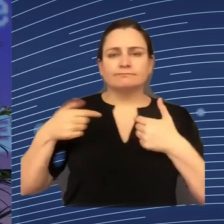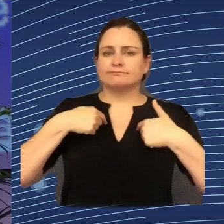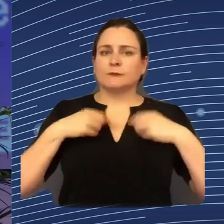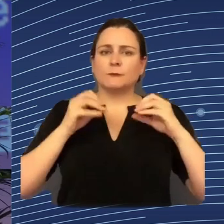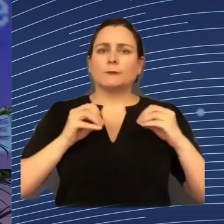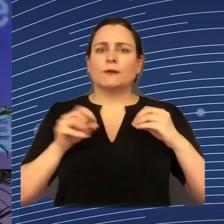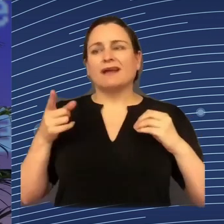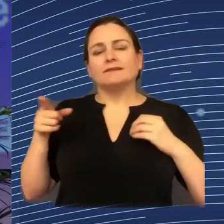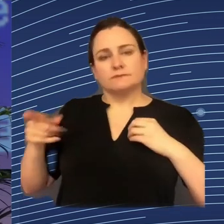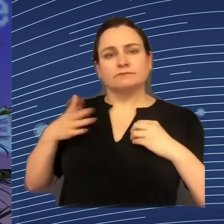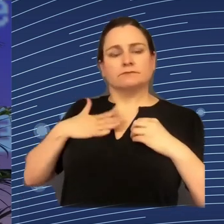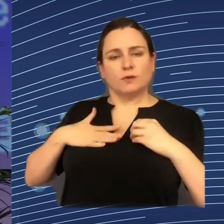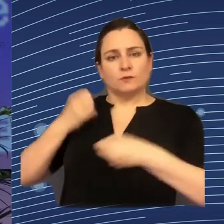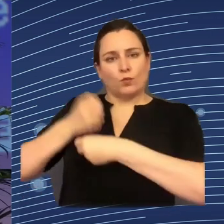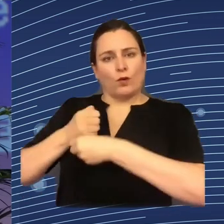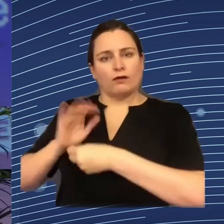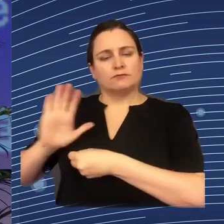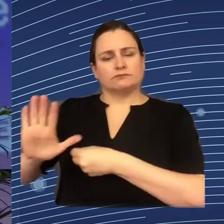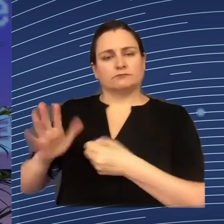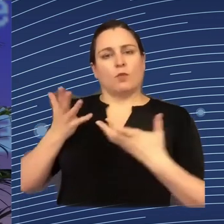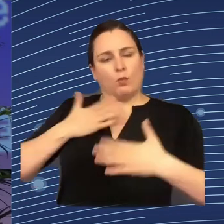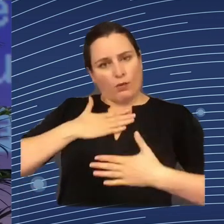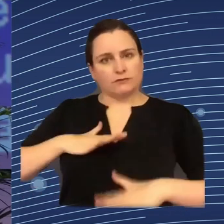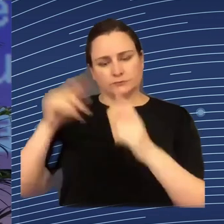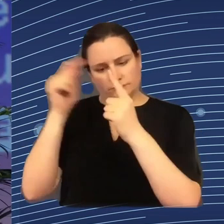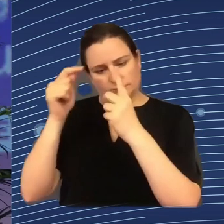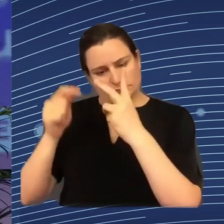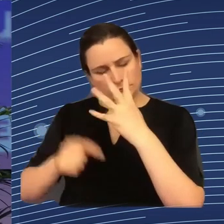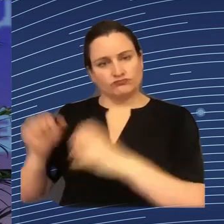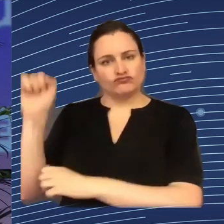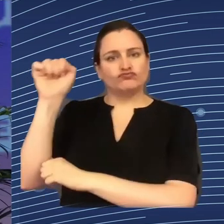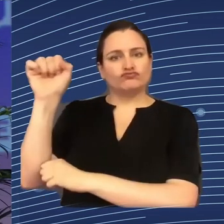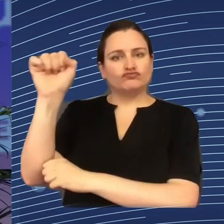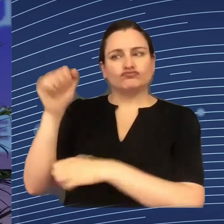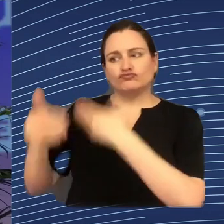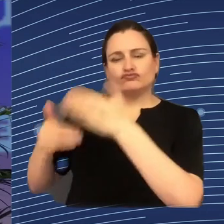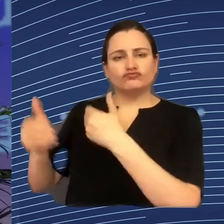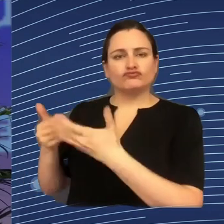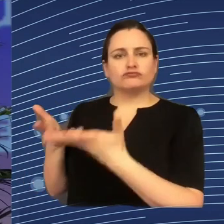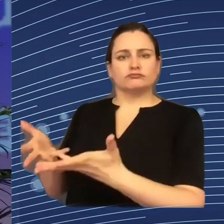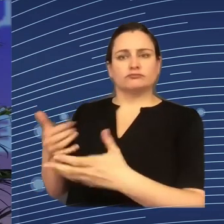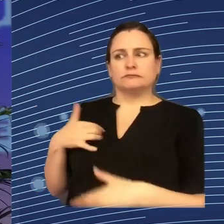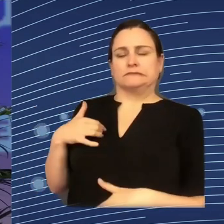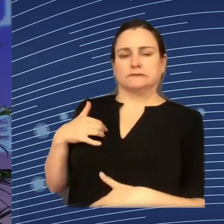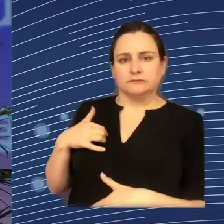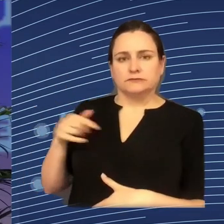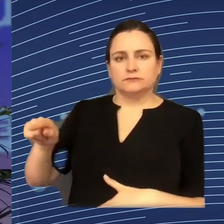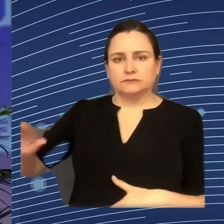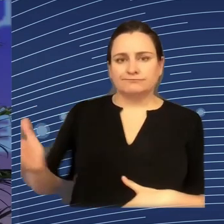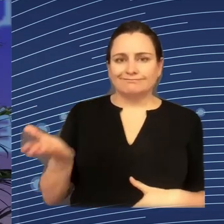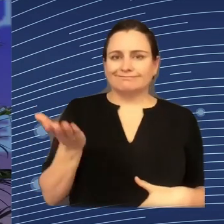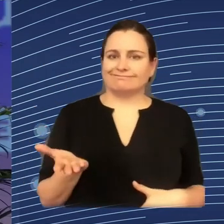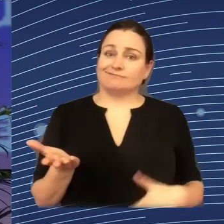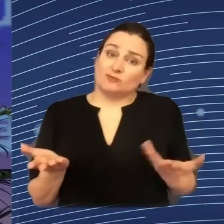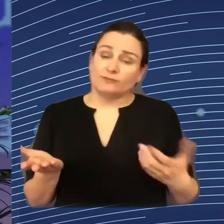that ETUC has a priority to have a new legislation on information consultation and participation of workers,